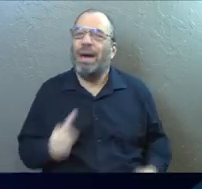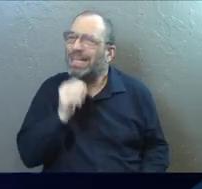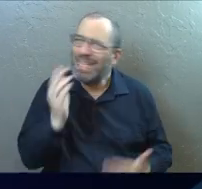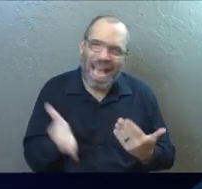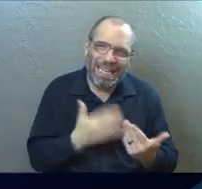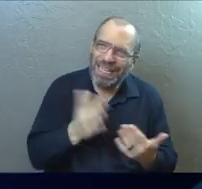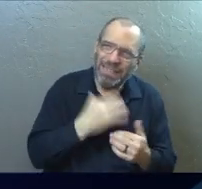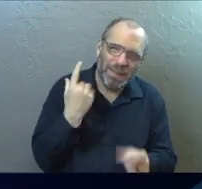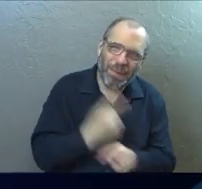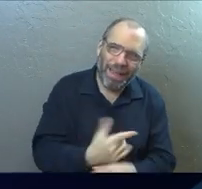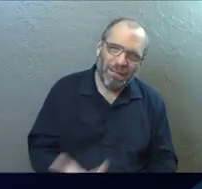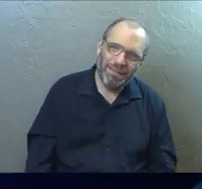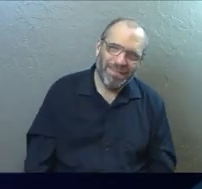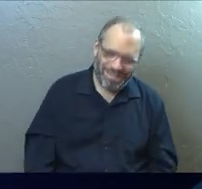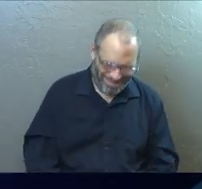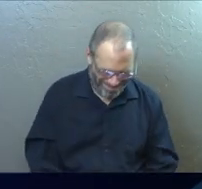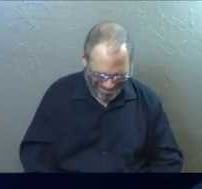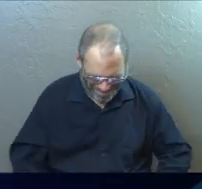not easy, is it?